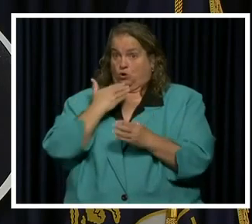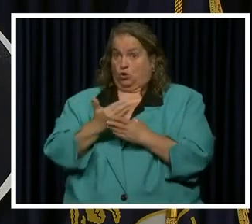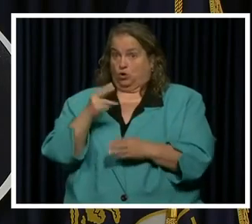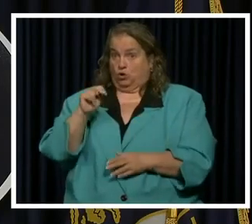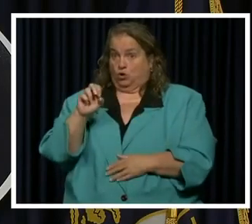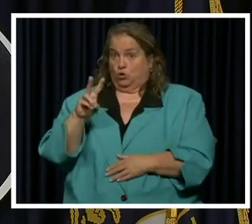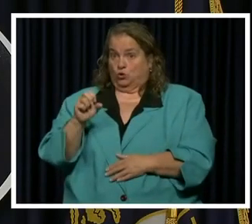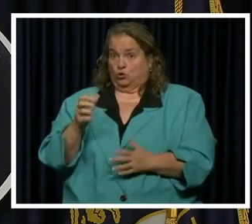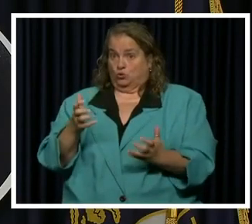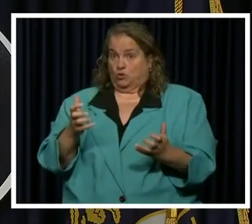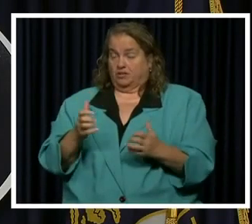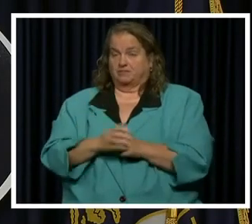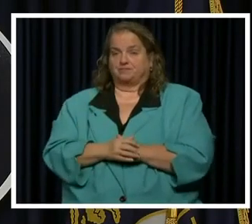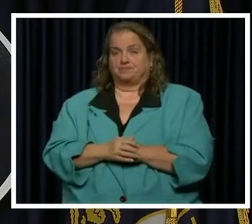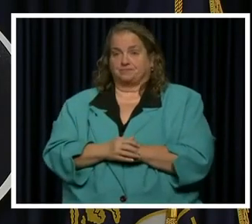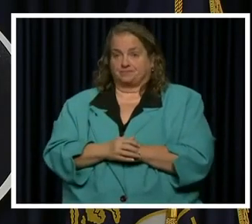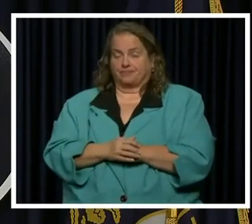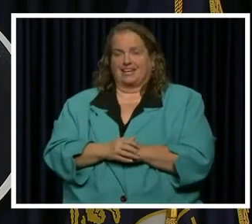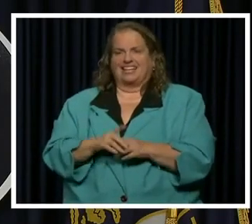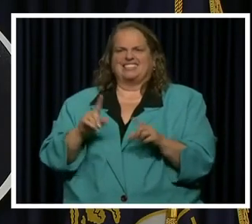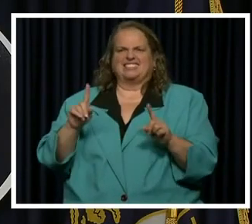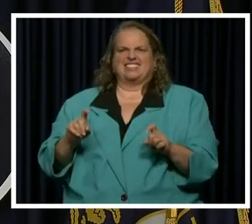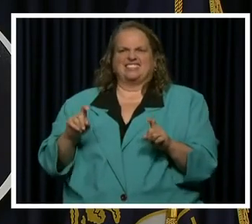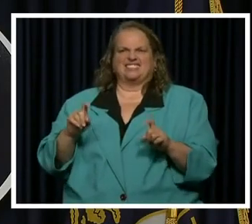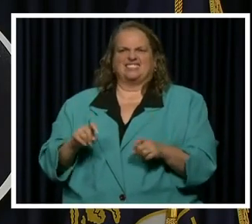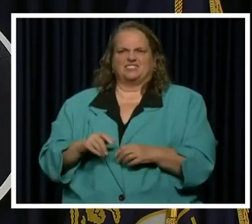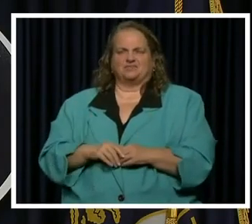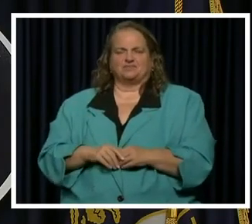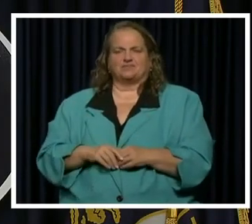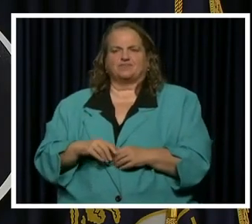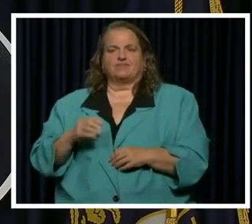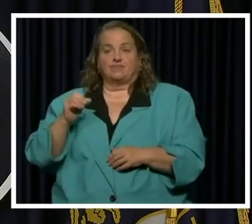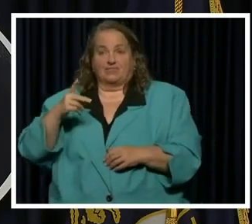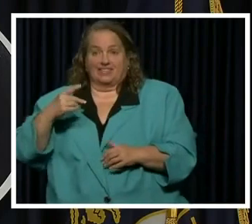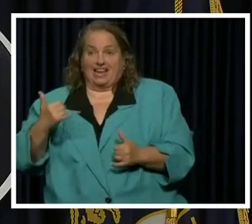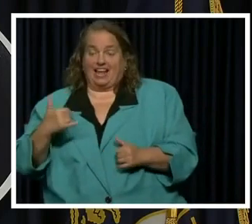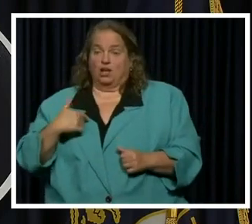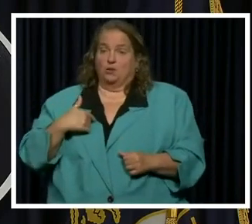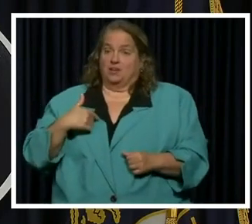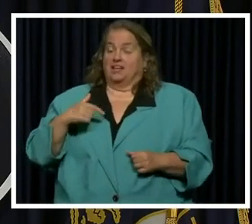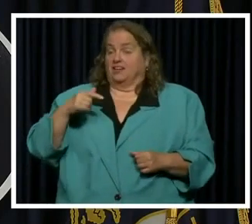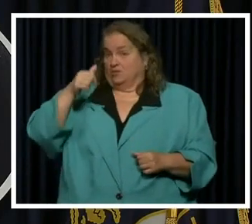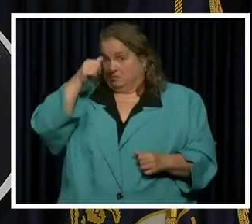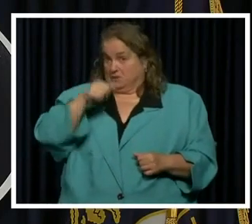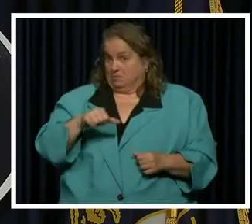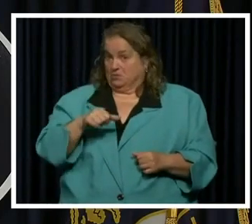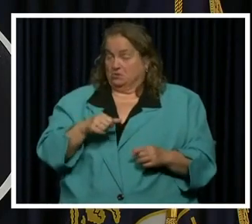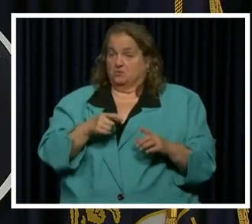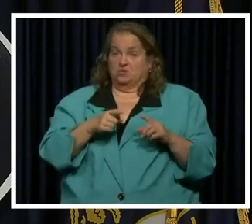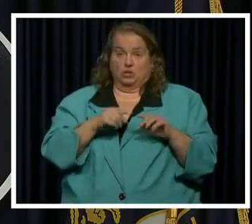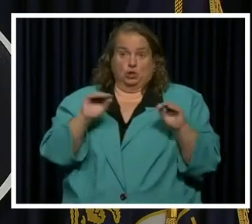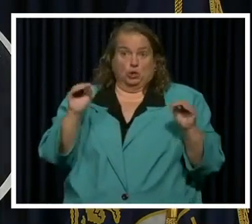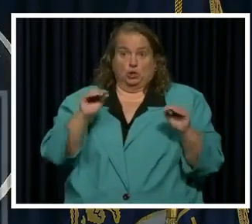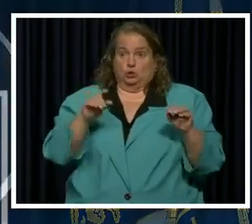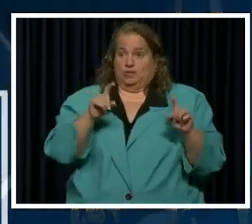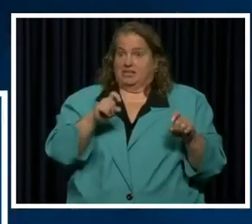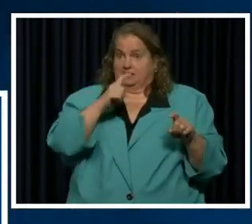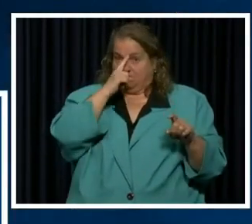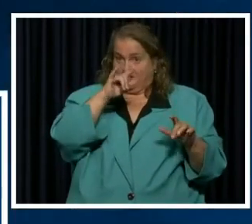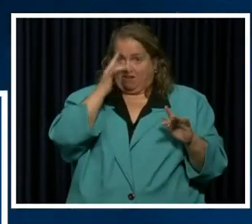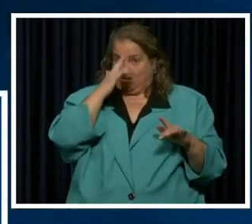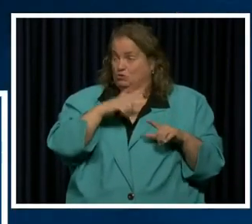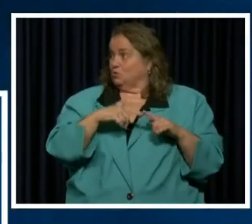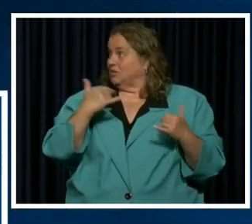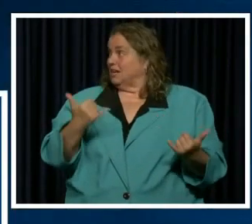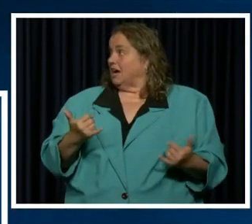testing. So again, we've gone from uh, they're not being tests for this virus to now. Look